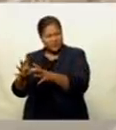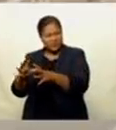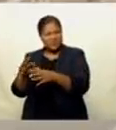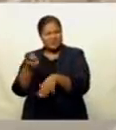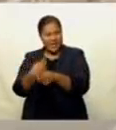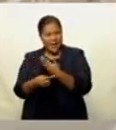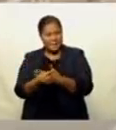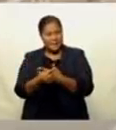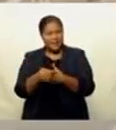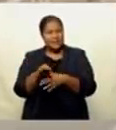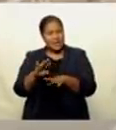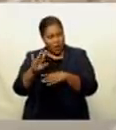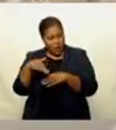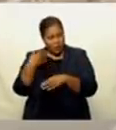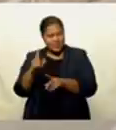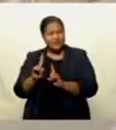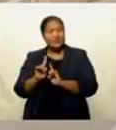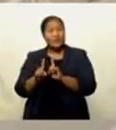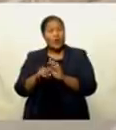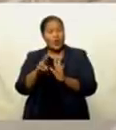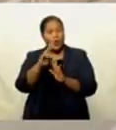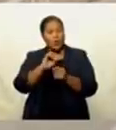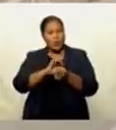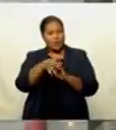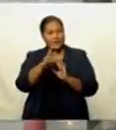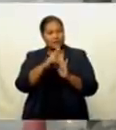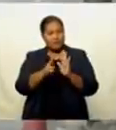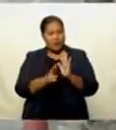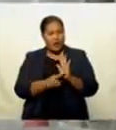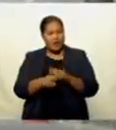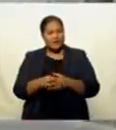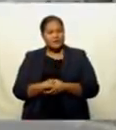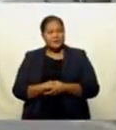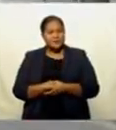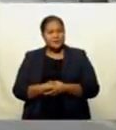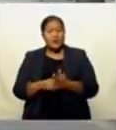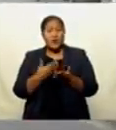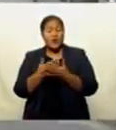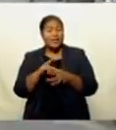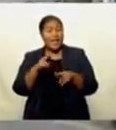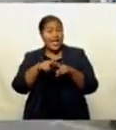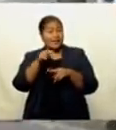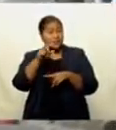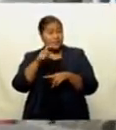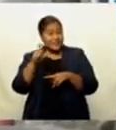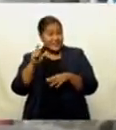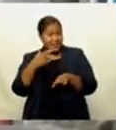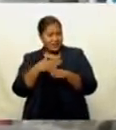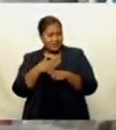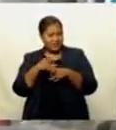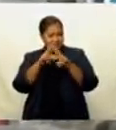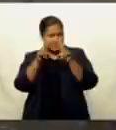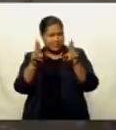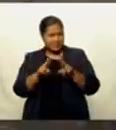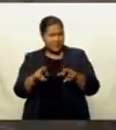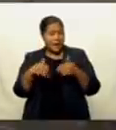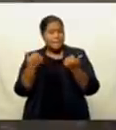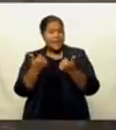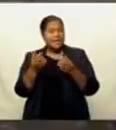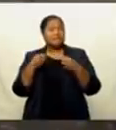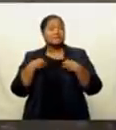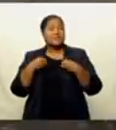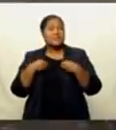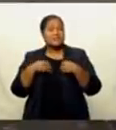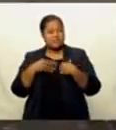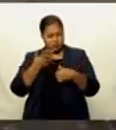of working with the businesses to ensure that these measures are followed. According to the Fiji Commerce and Employers Federation, a lot of businesses